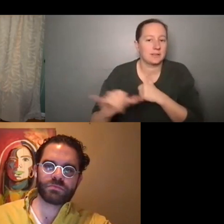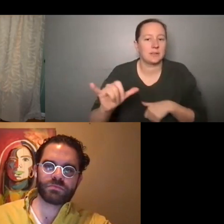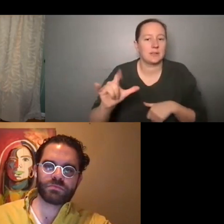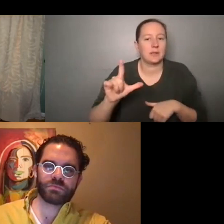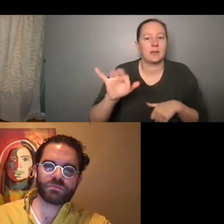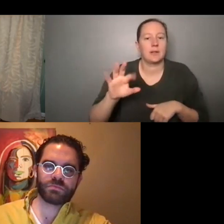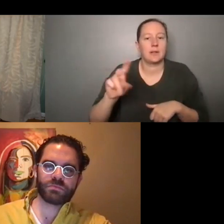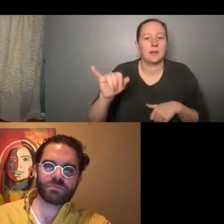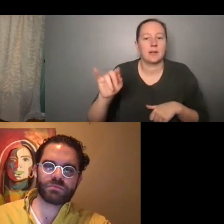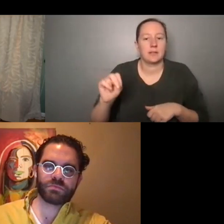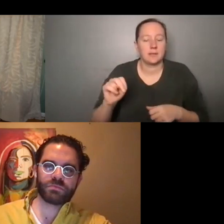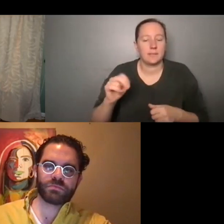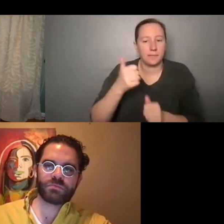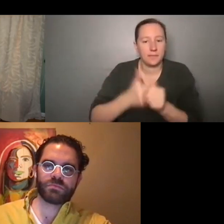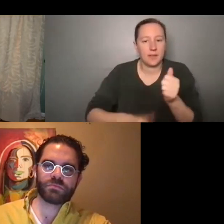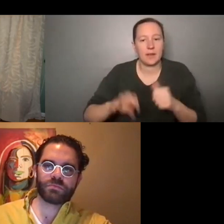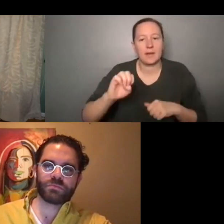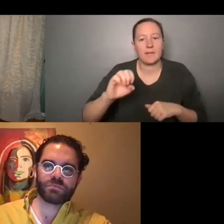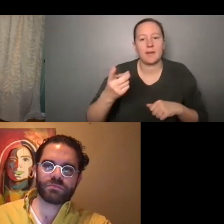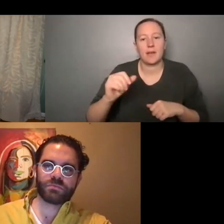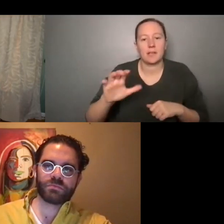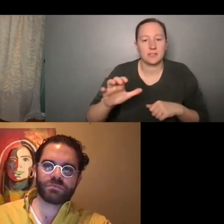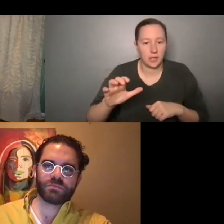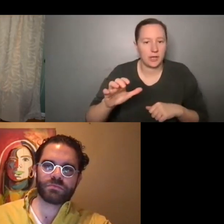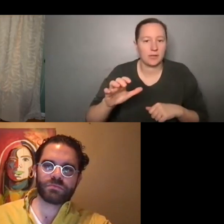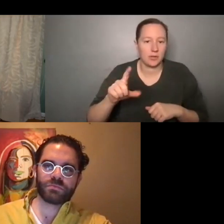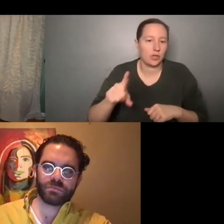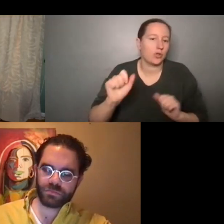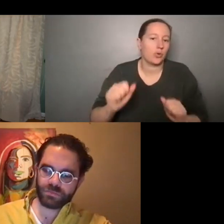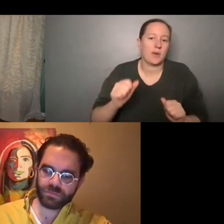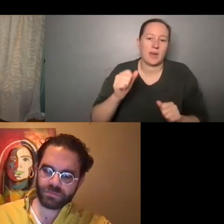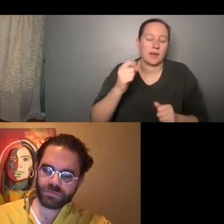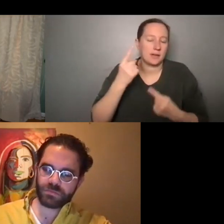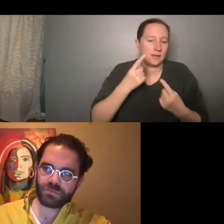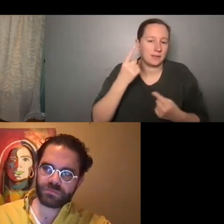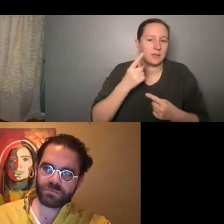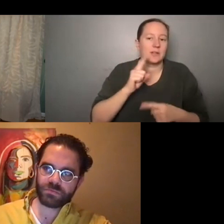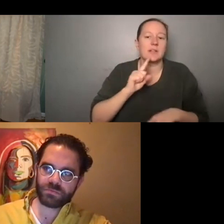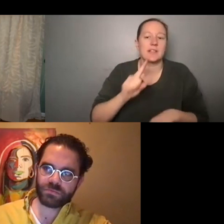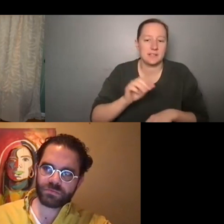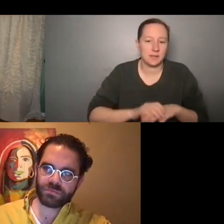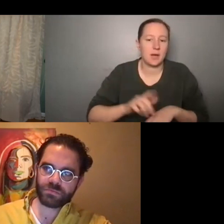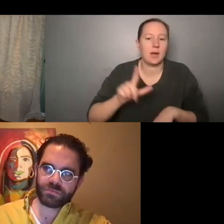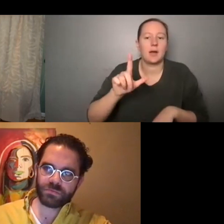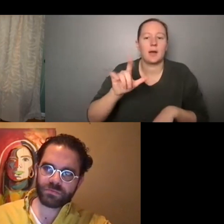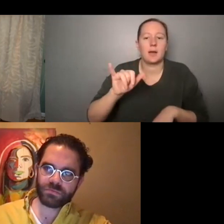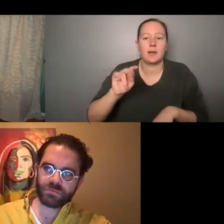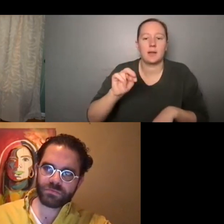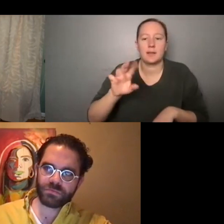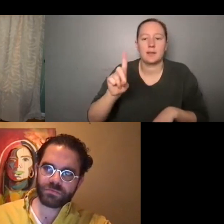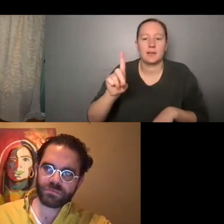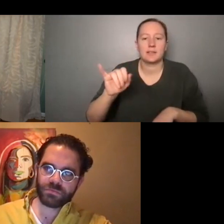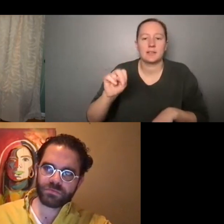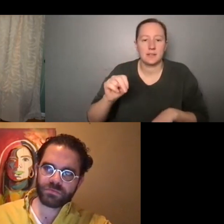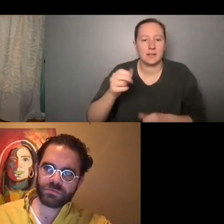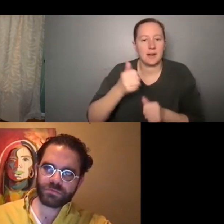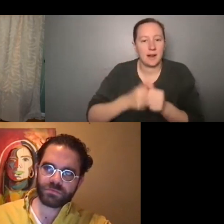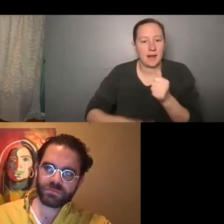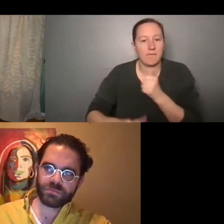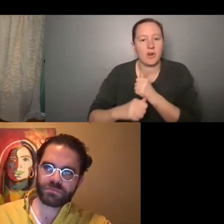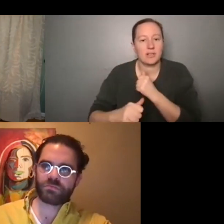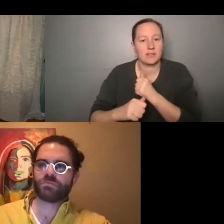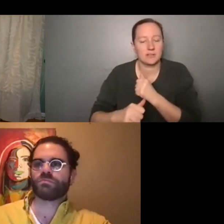LinkedIn, every executive you could even conceive of is freaking on LinkedIn. Every assistant is as well.